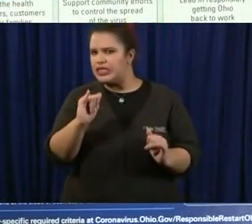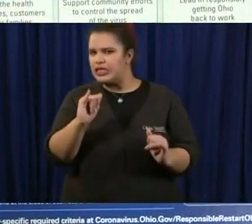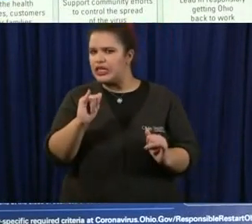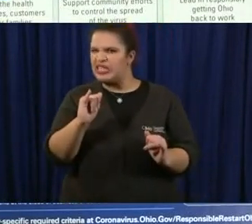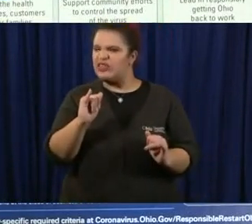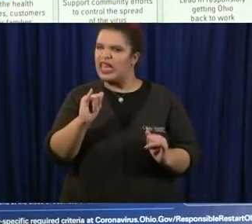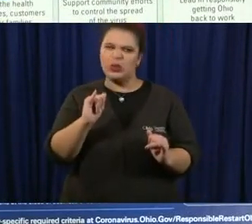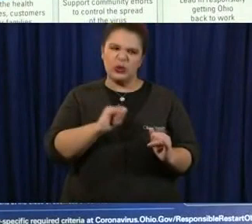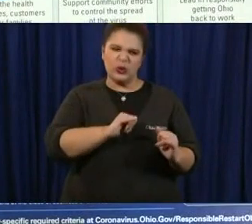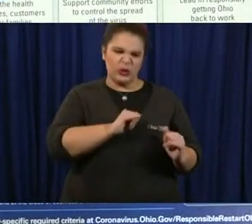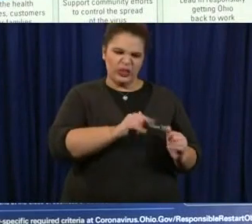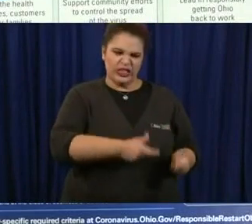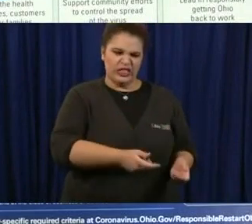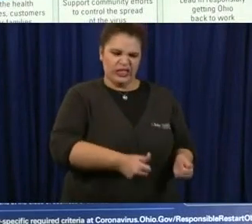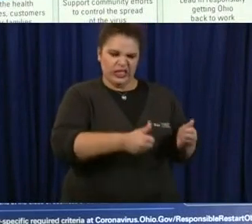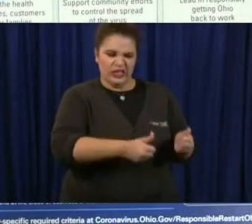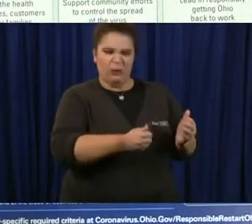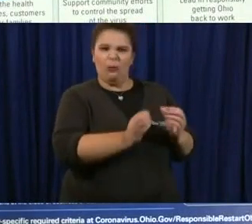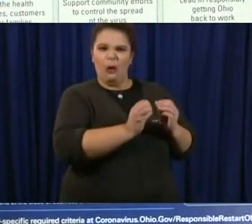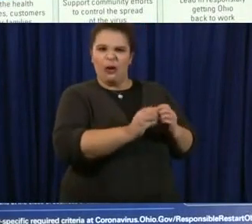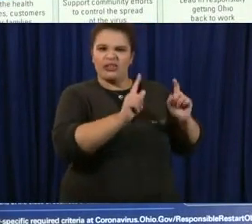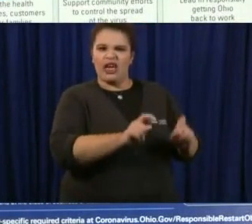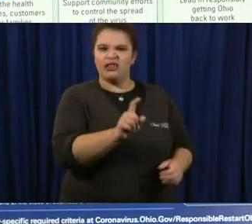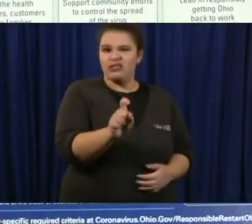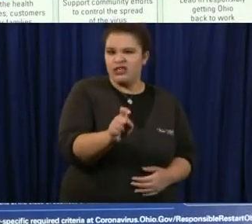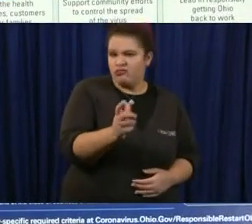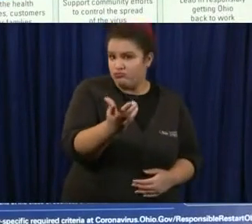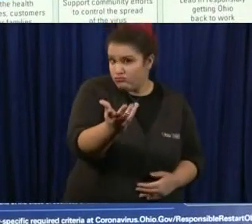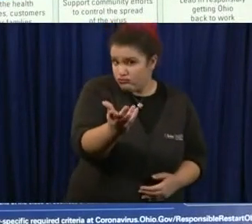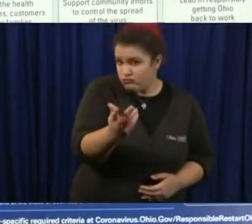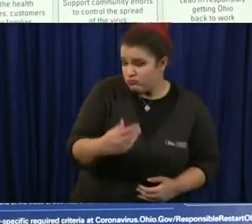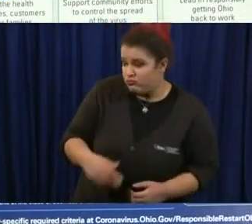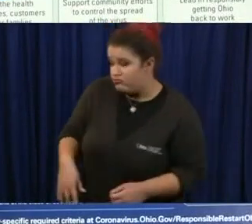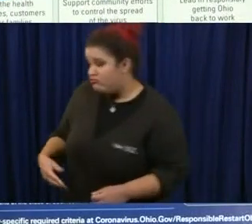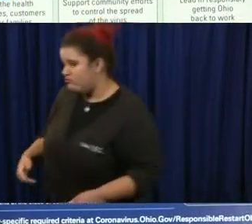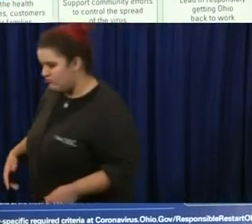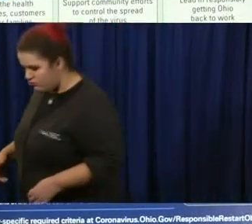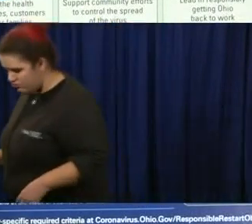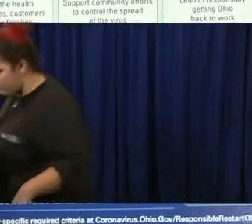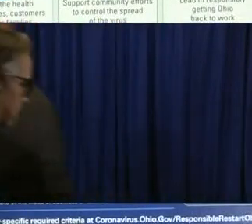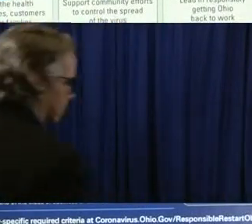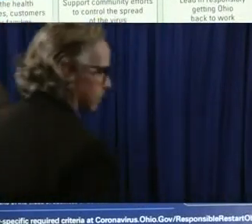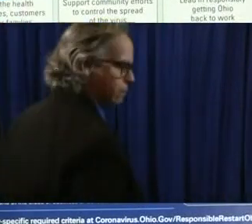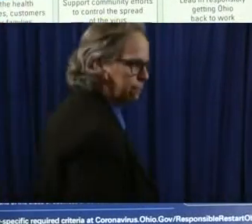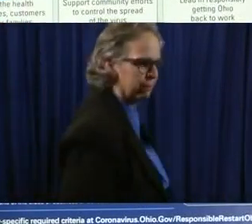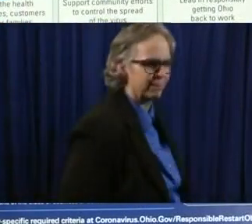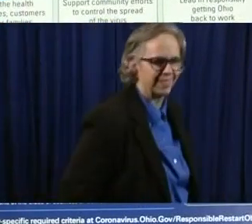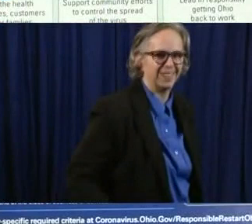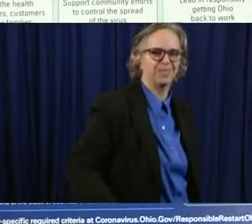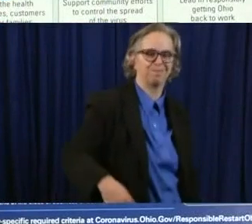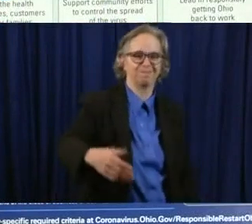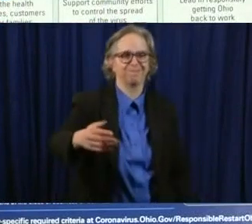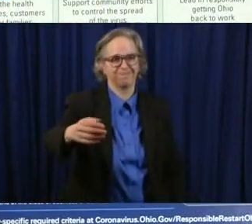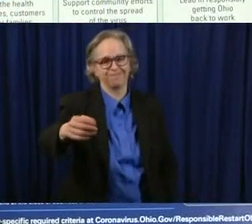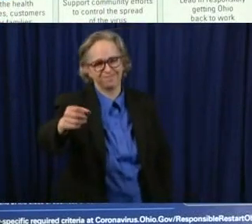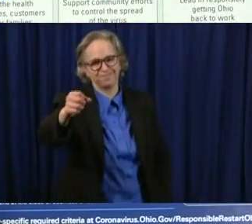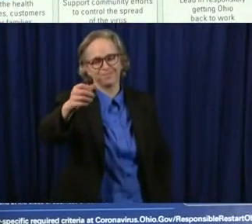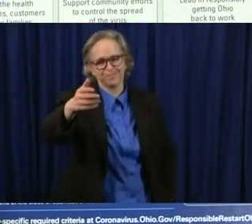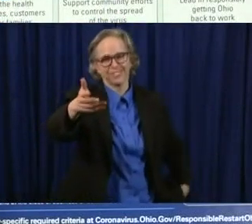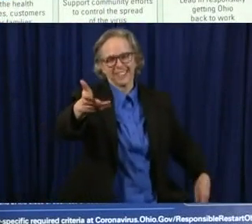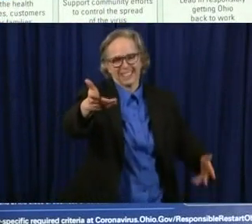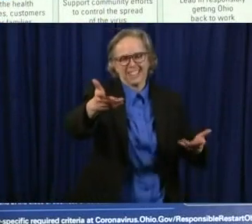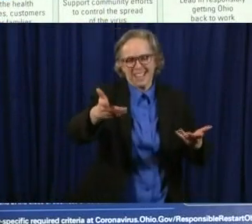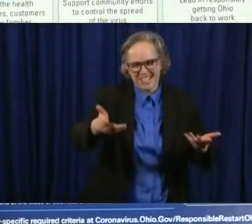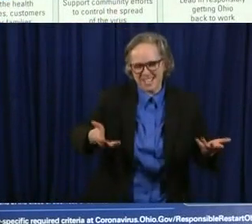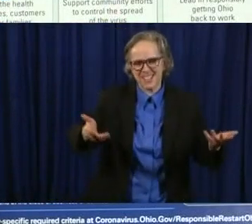higher number than that well that's that's really not the entire testing because it